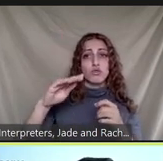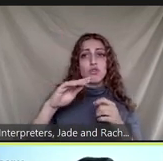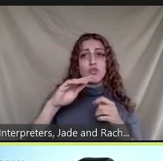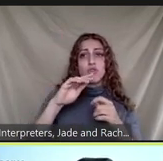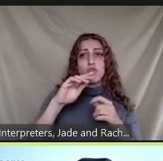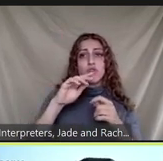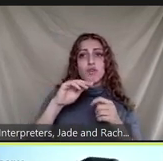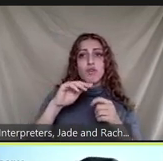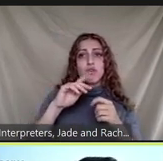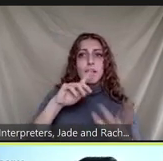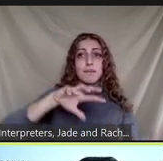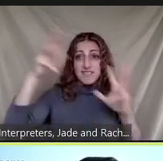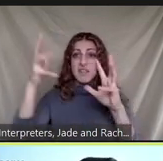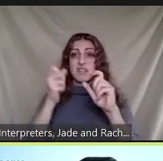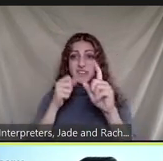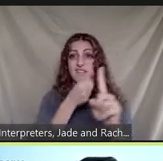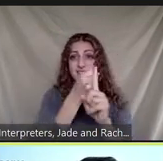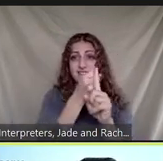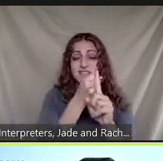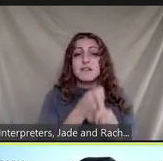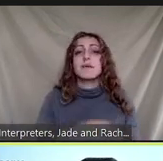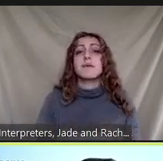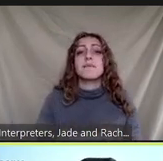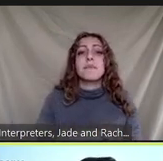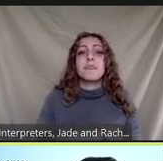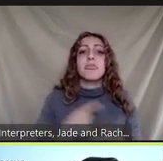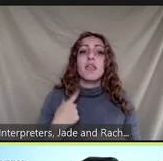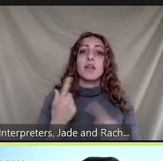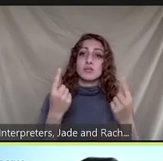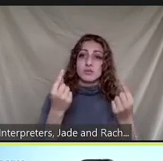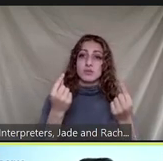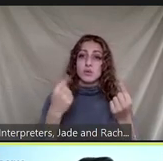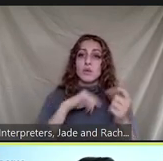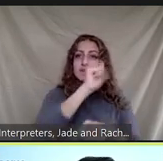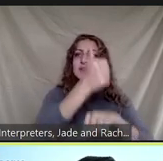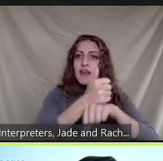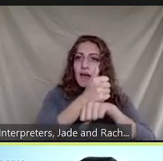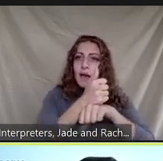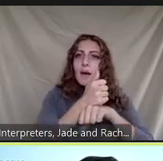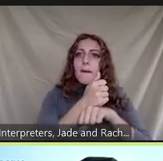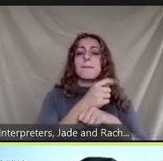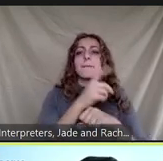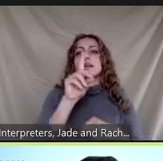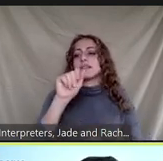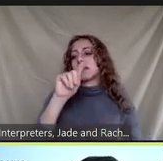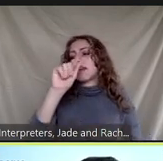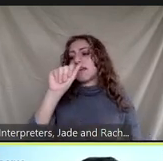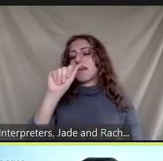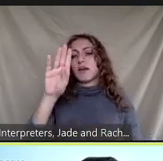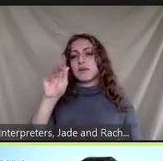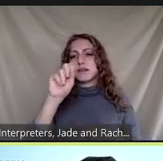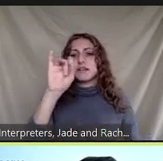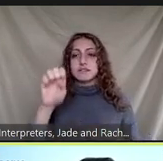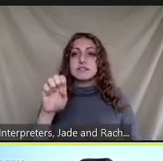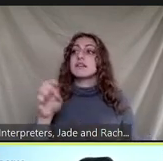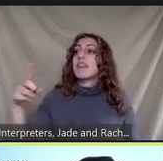that our rapid project can develop an informational database where a local waste management system can find